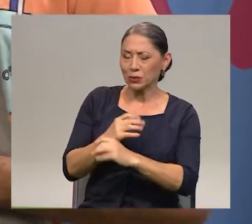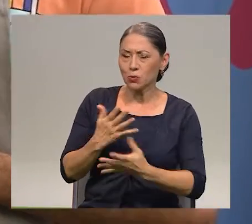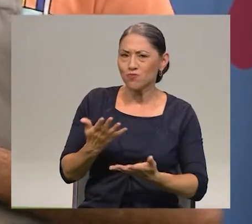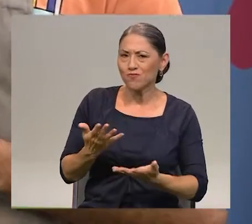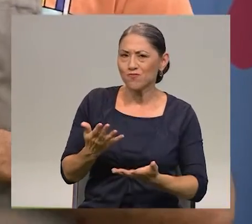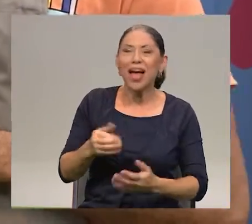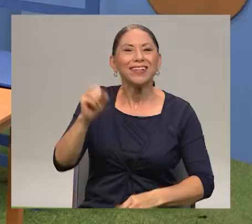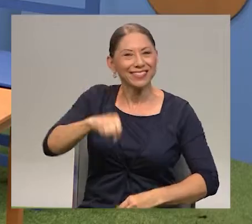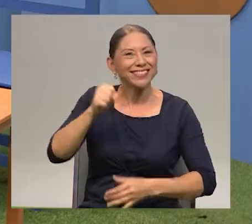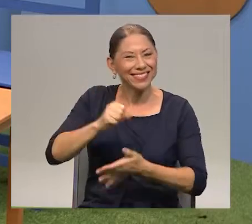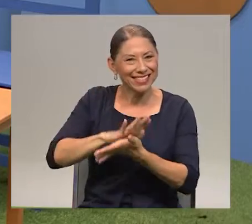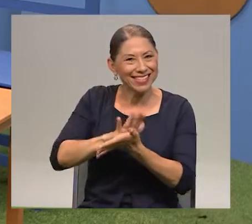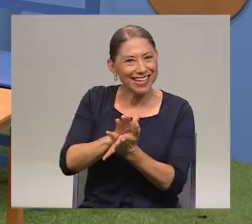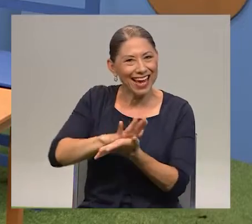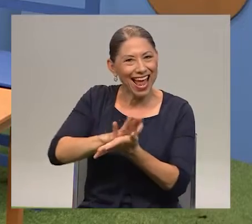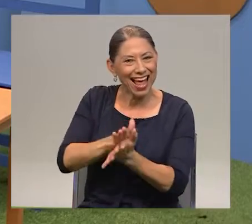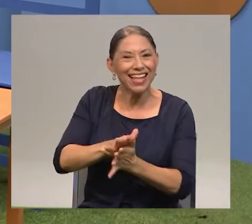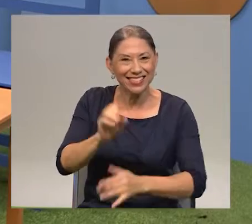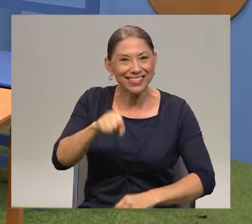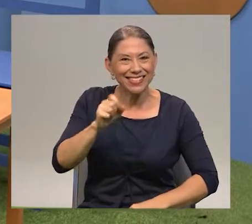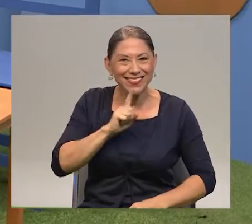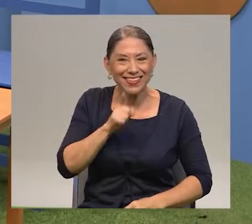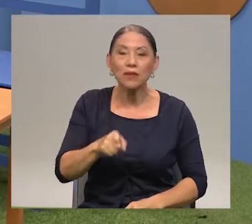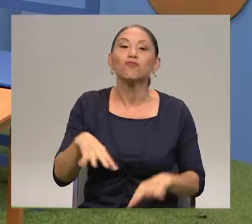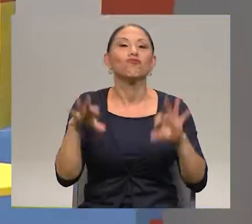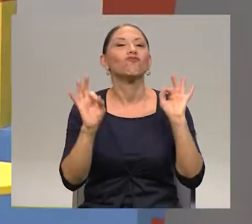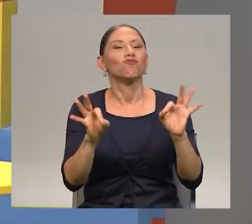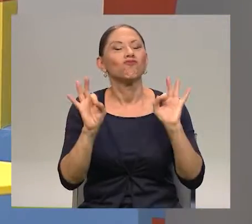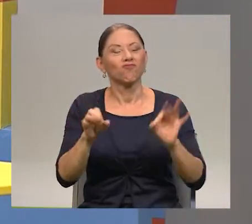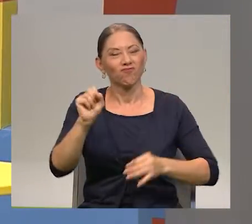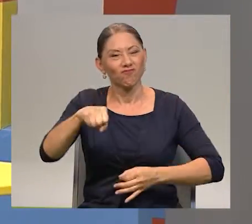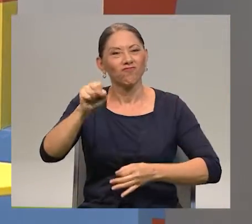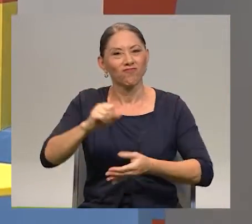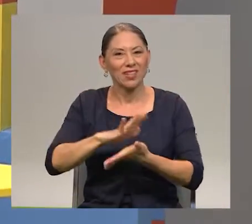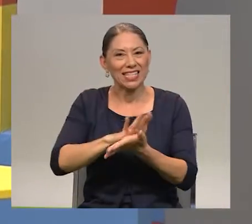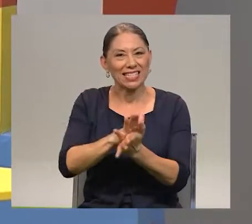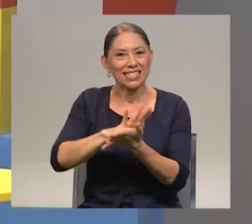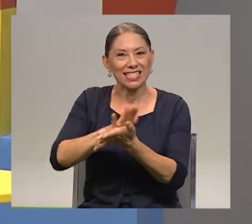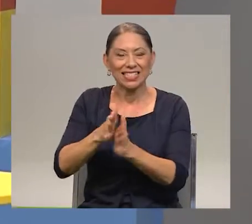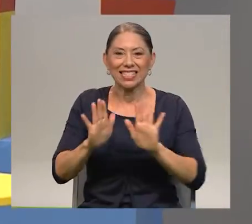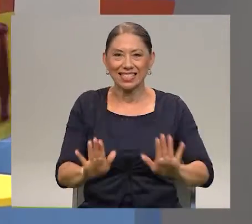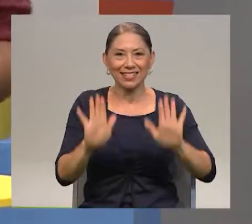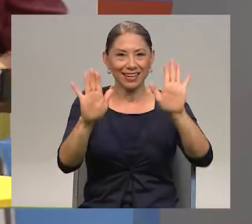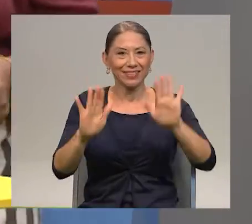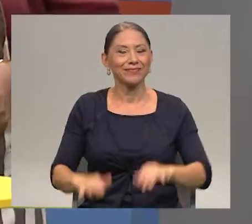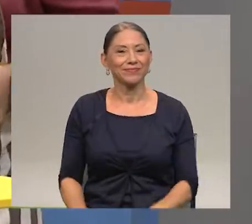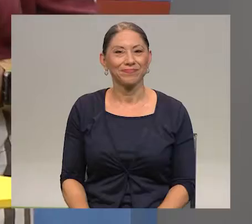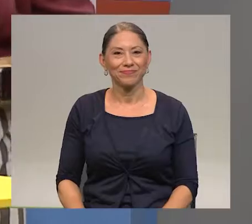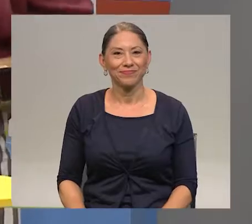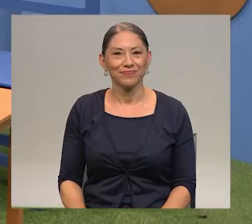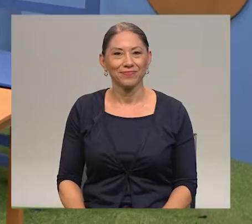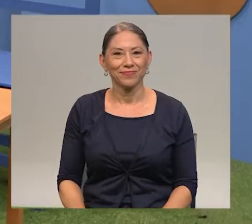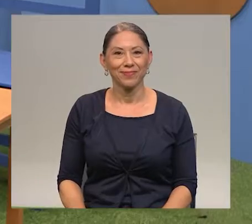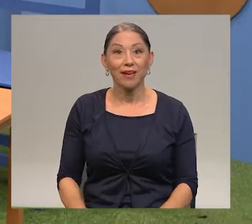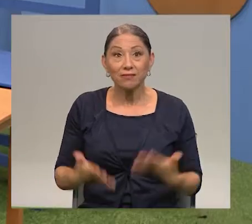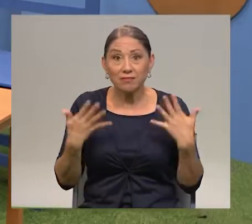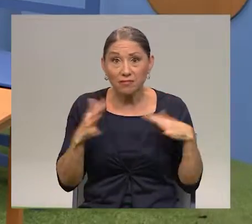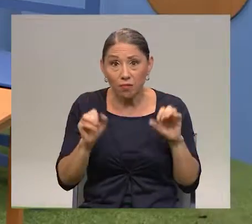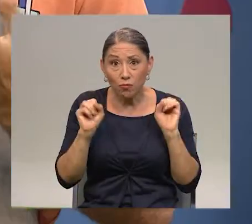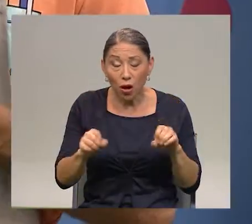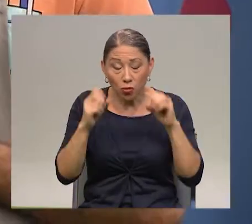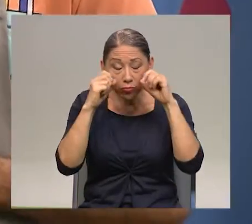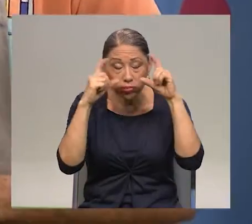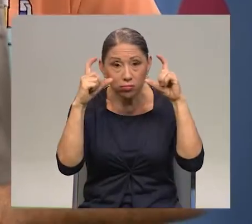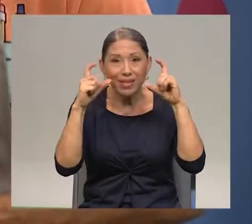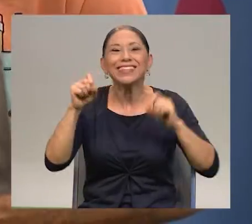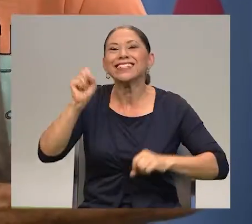Yeah, it's cheese, right? Very good. It's cheese. Excellent. Can I open my eyes? Yes.